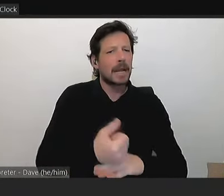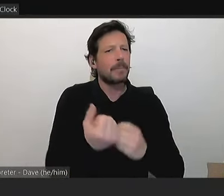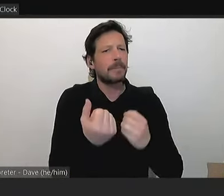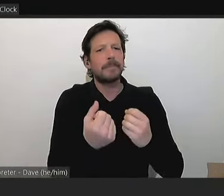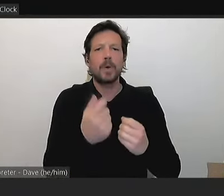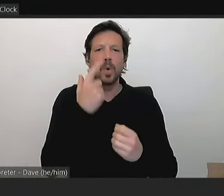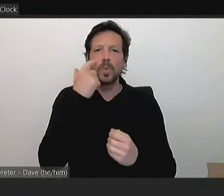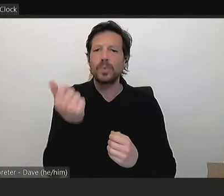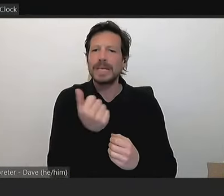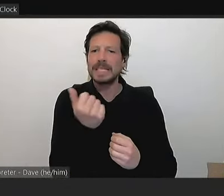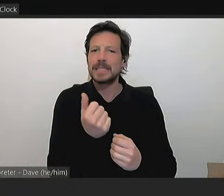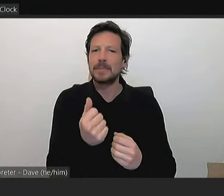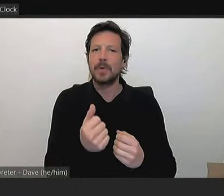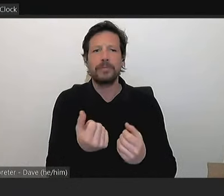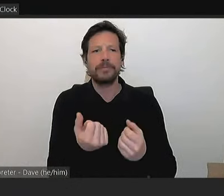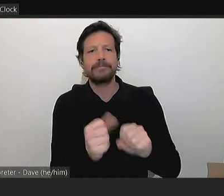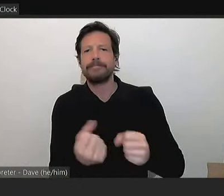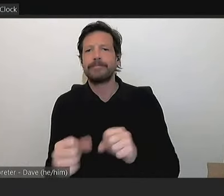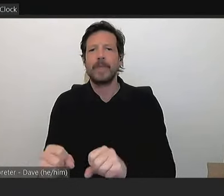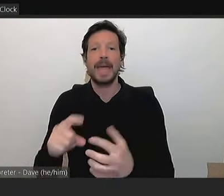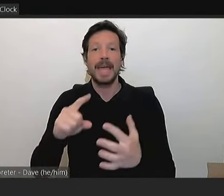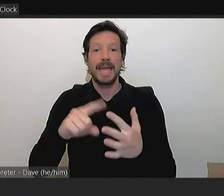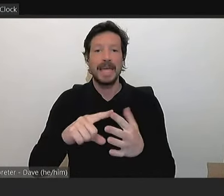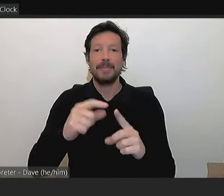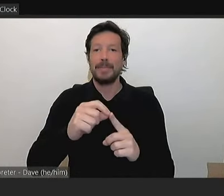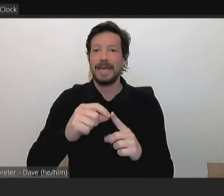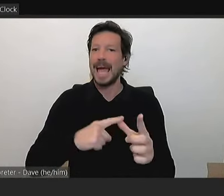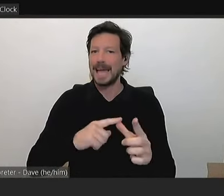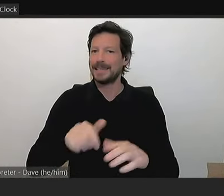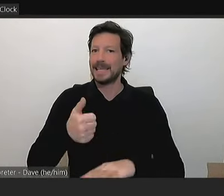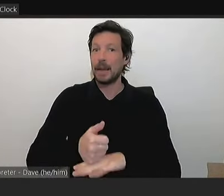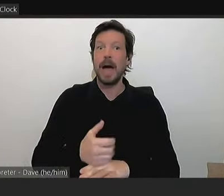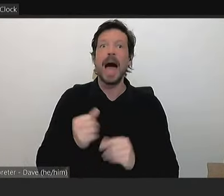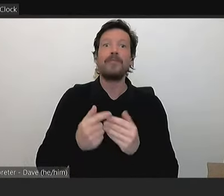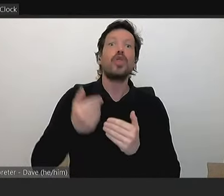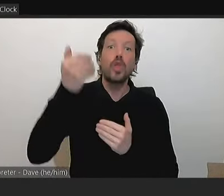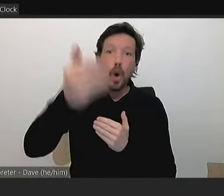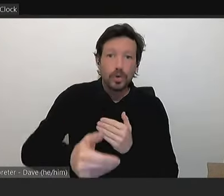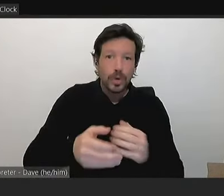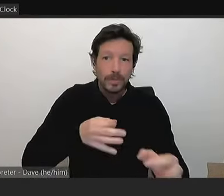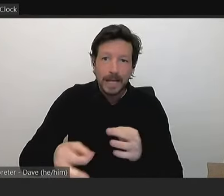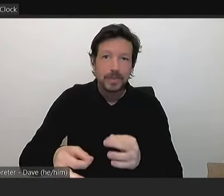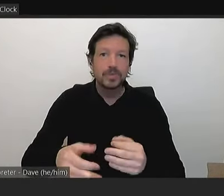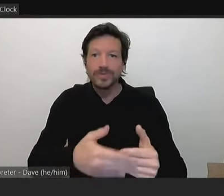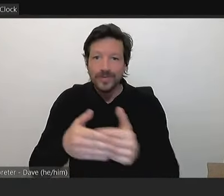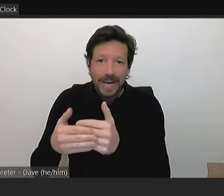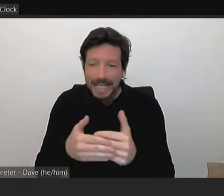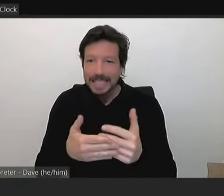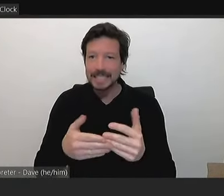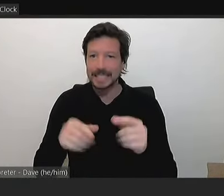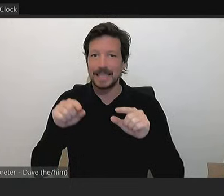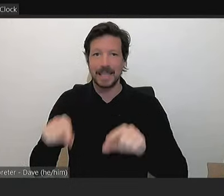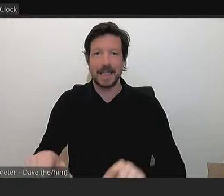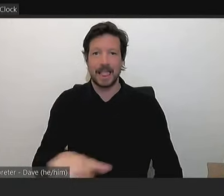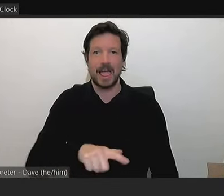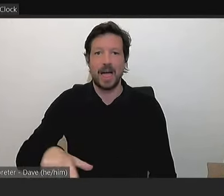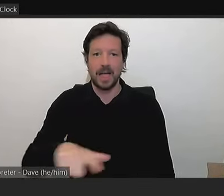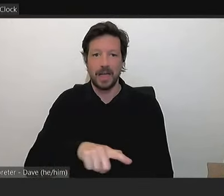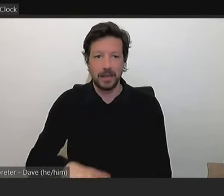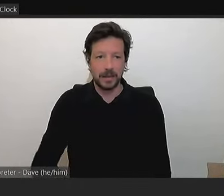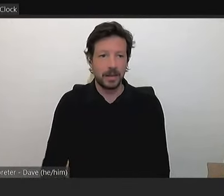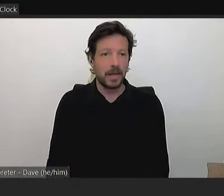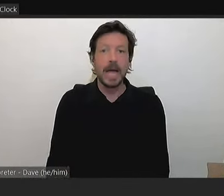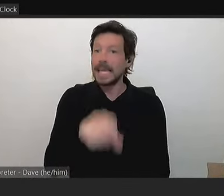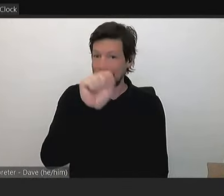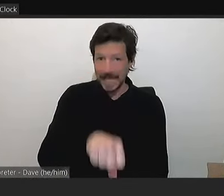the EPA. And we have a long-term plan to remediate the land. And I don't think there's a councillor here who doesn't believe that that's what needs to happen and that